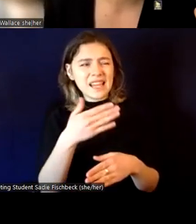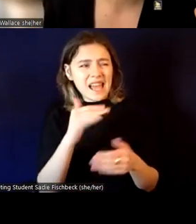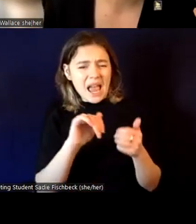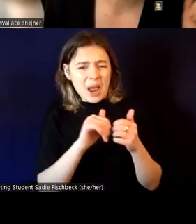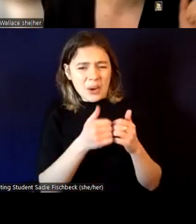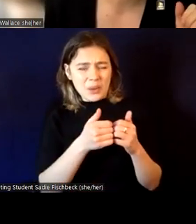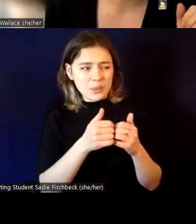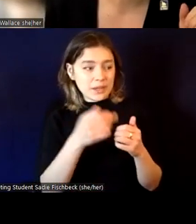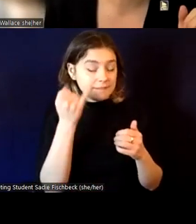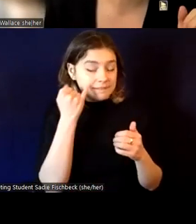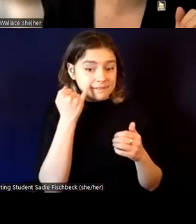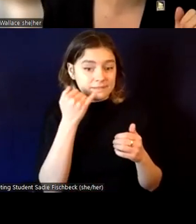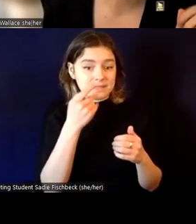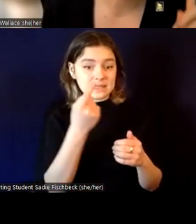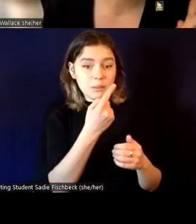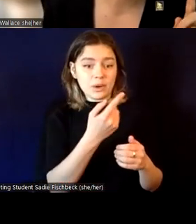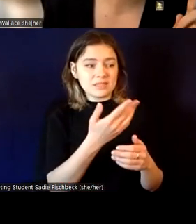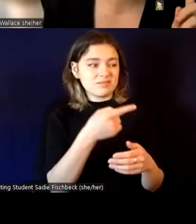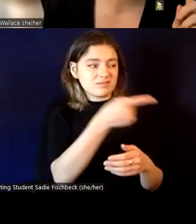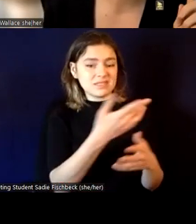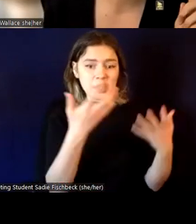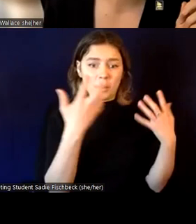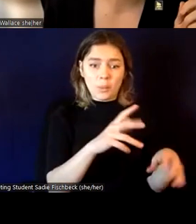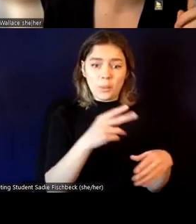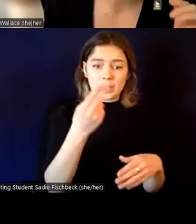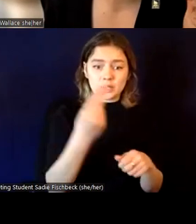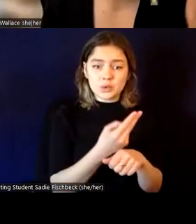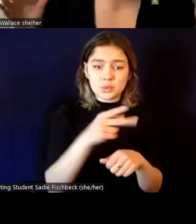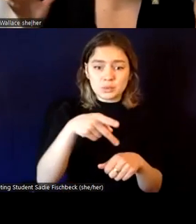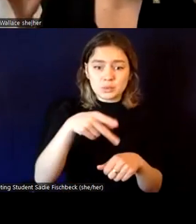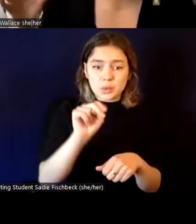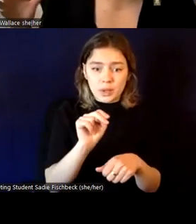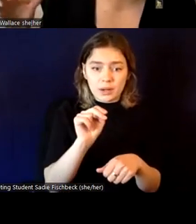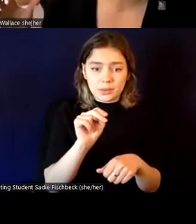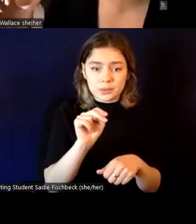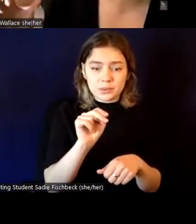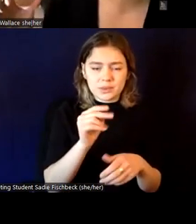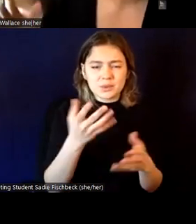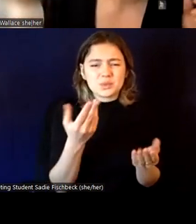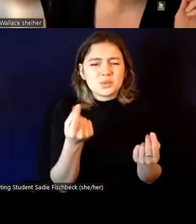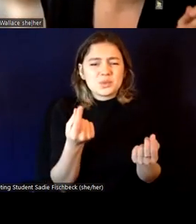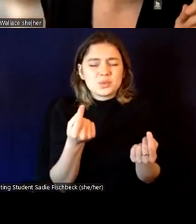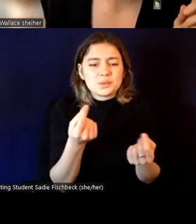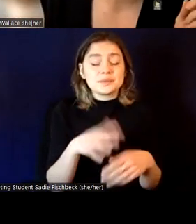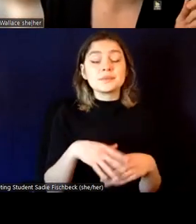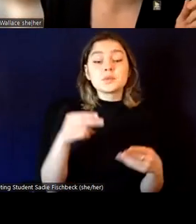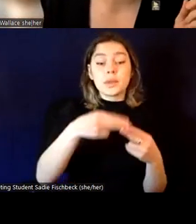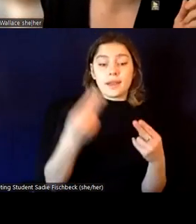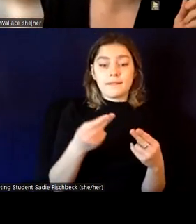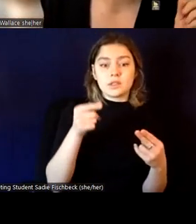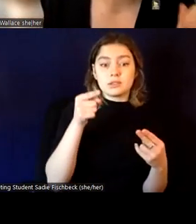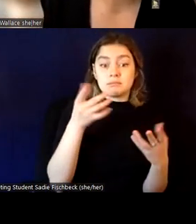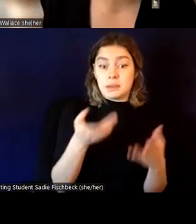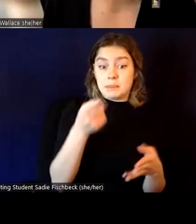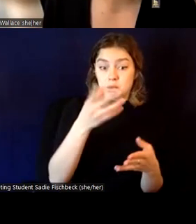pronouns or people who don't want to use pronouns at all? And I imagine you due to Hannaford size and diversity of the workplace that you probably experienced some of